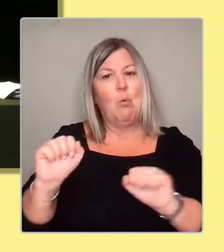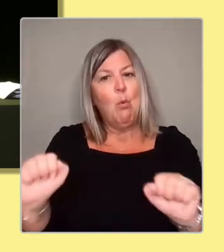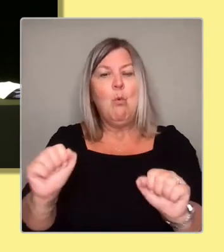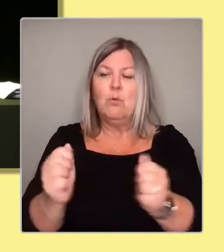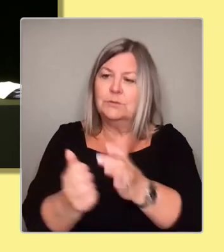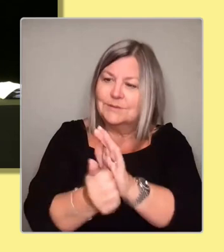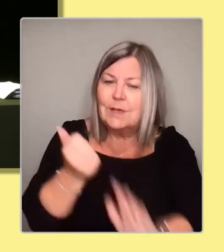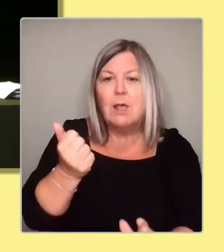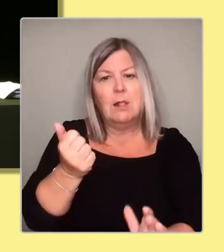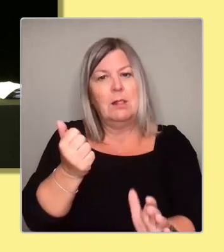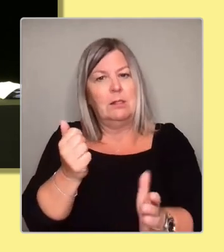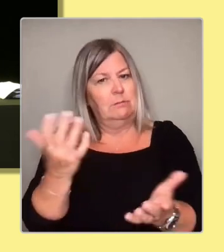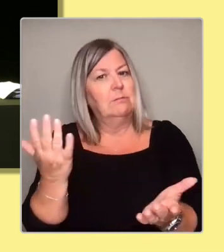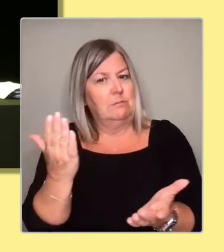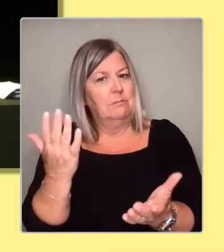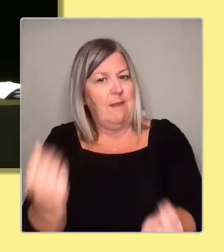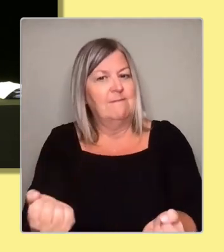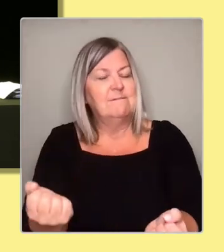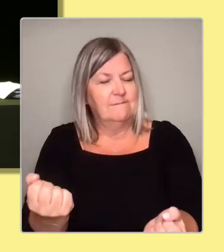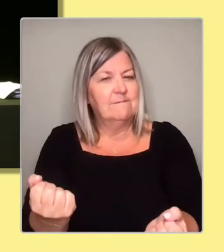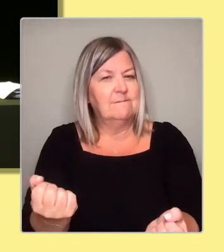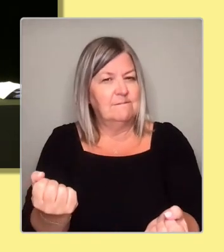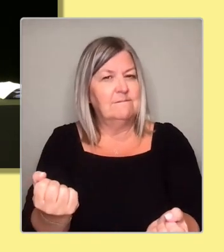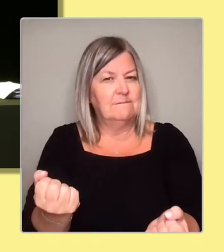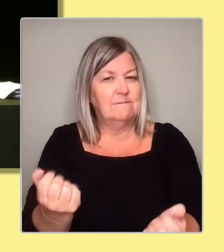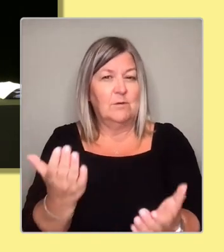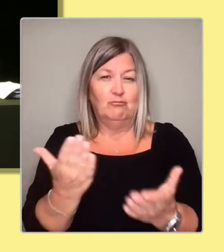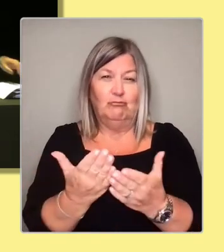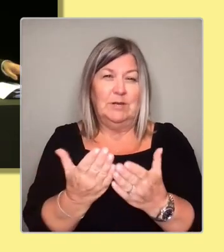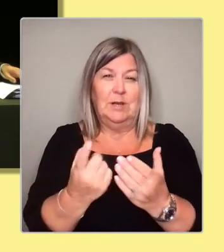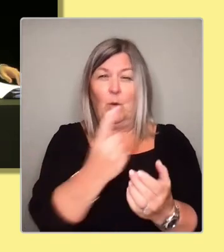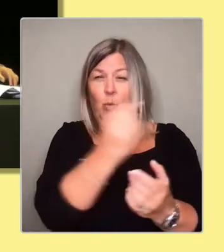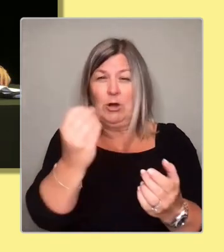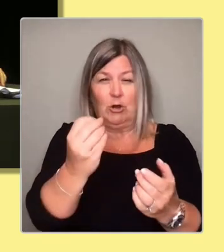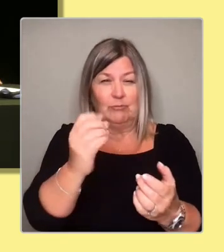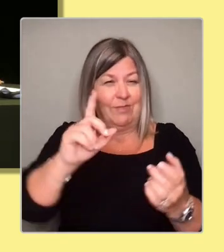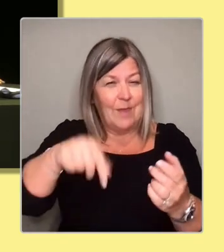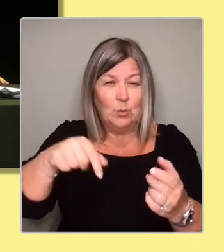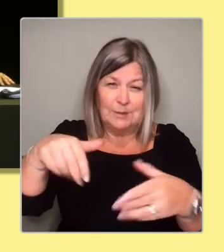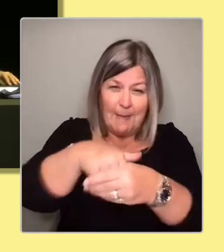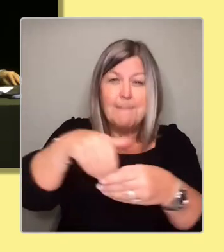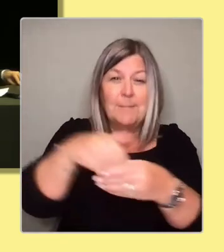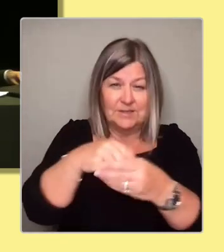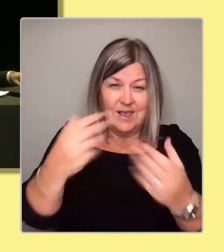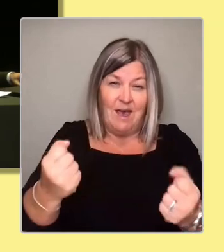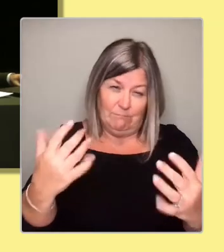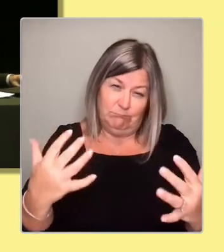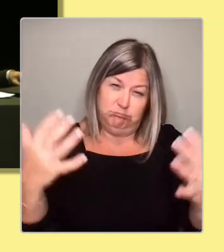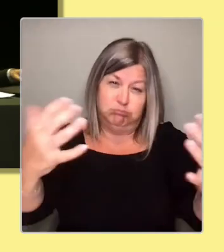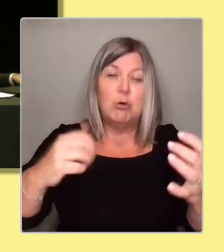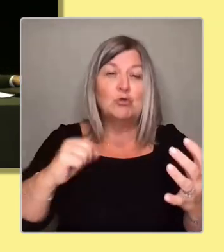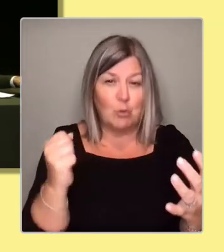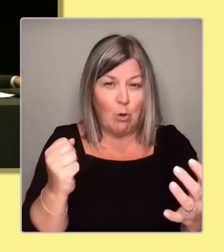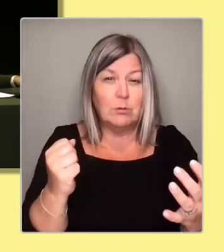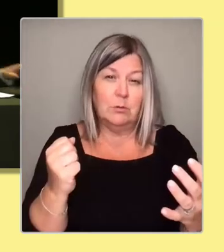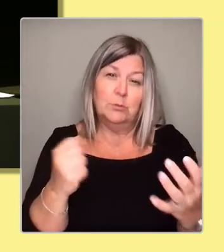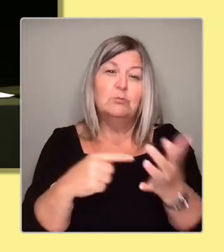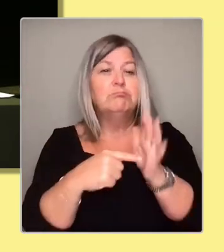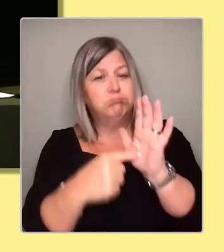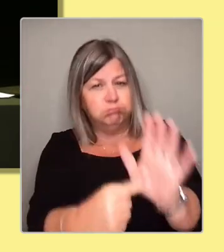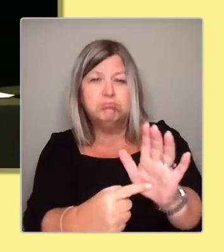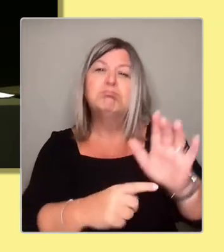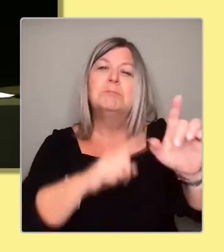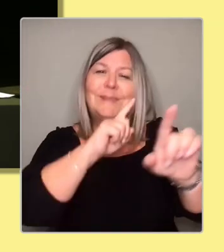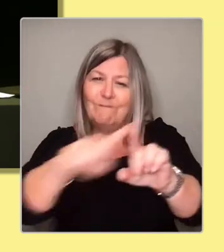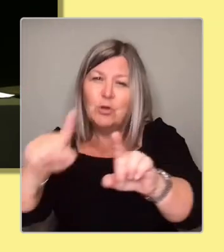broad base, a hundred thousand members that reflect the diversity of the Scottish people. And we'll only get